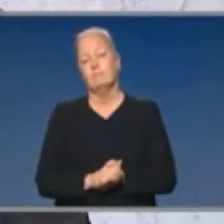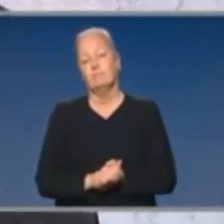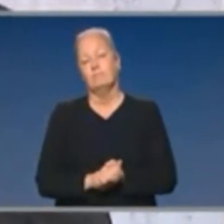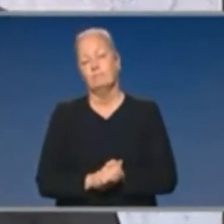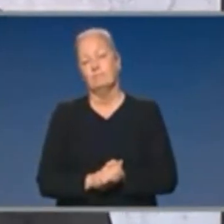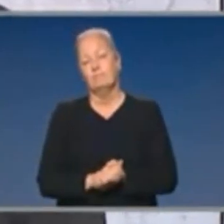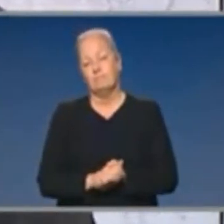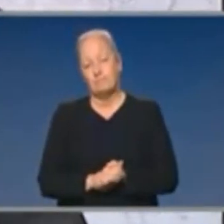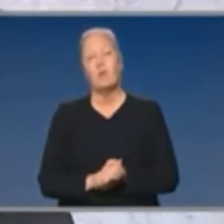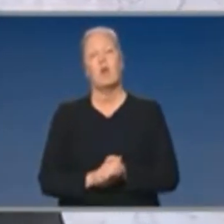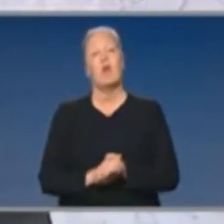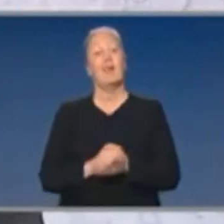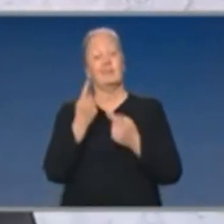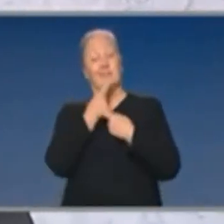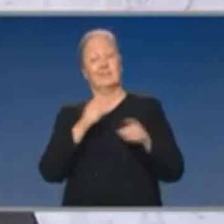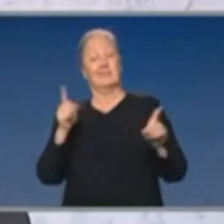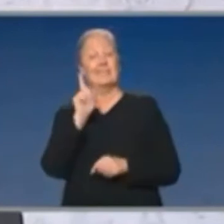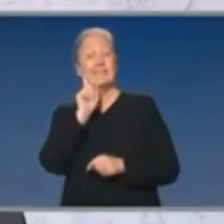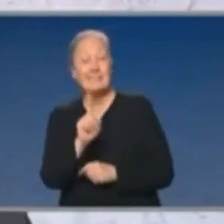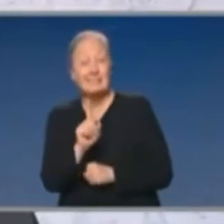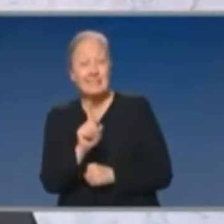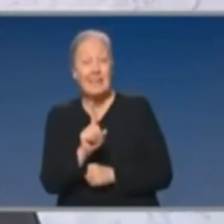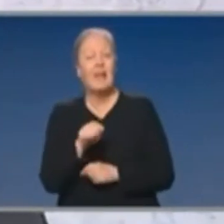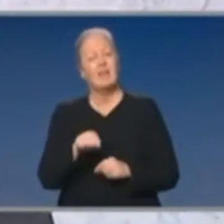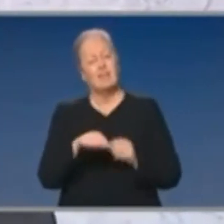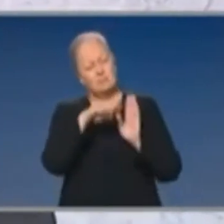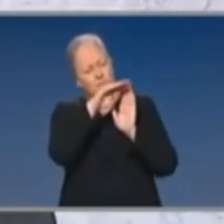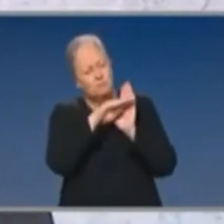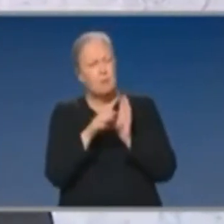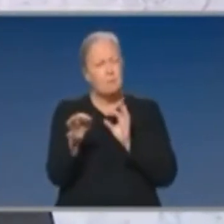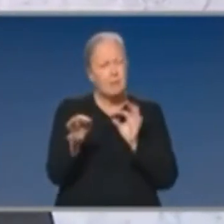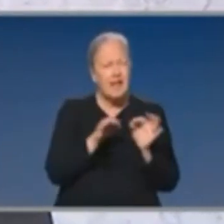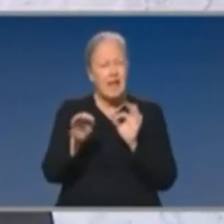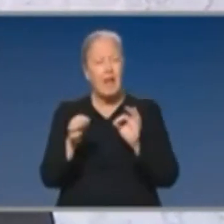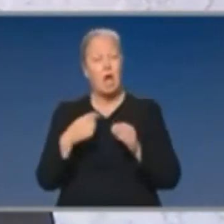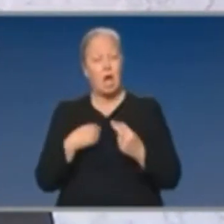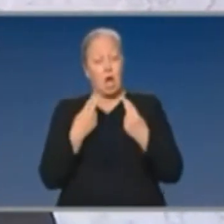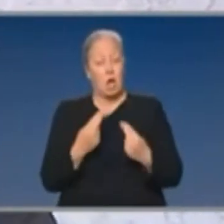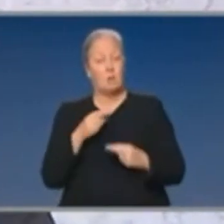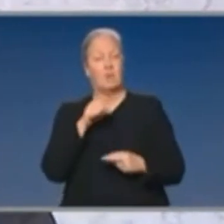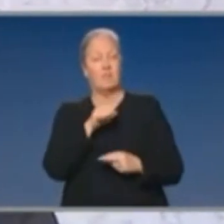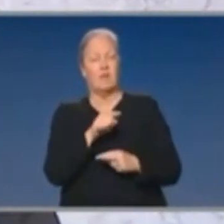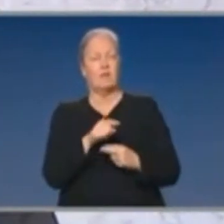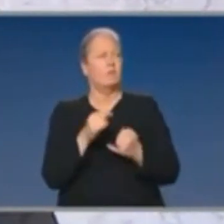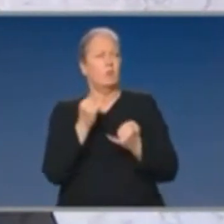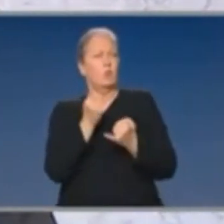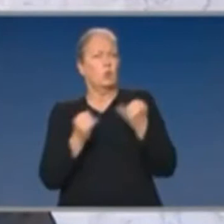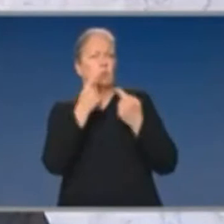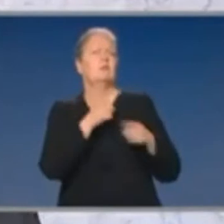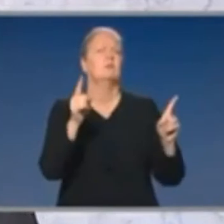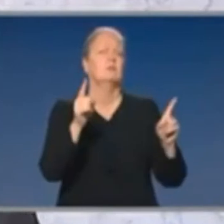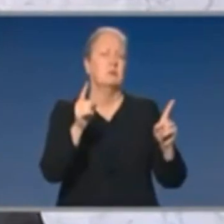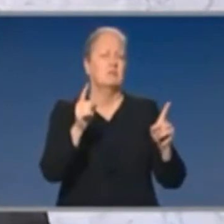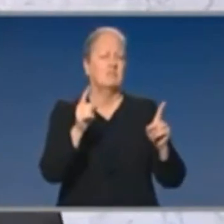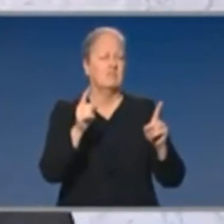The plan that was outlined yesterday, I hope, is a worst case scenario. I see it as a starting